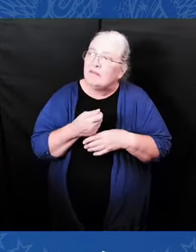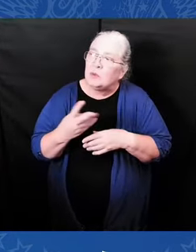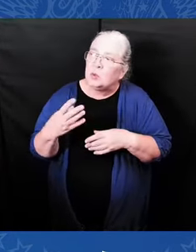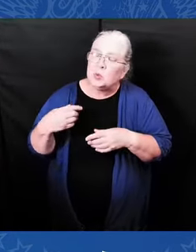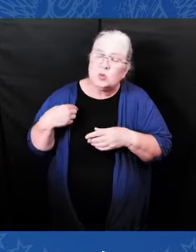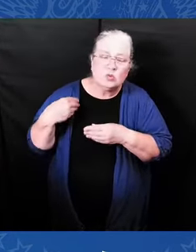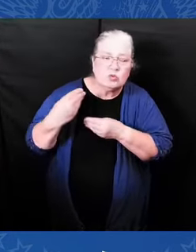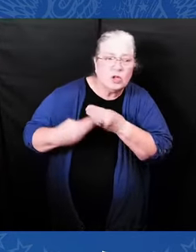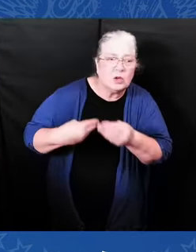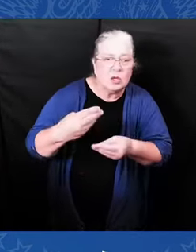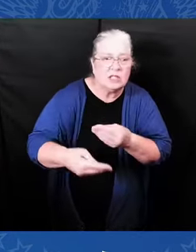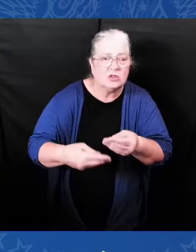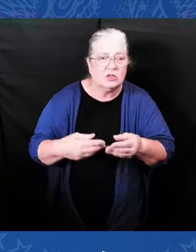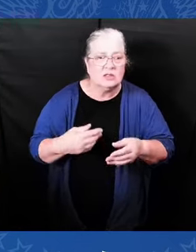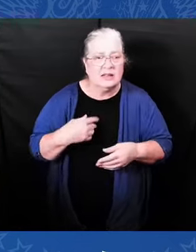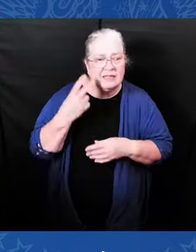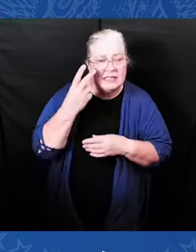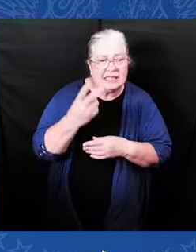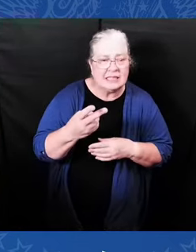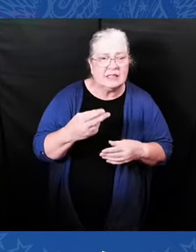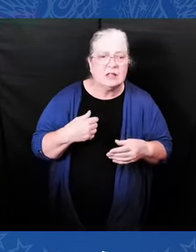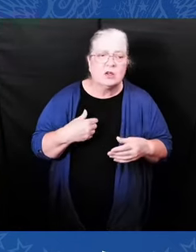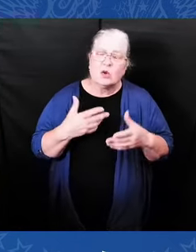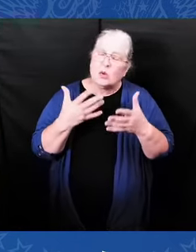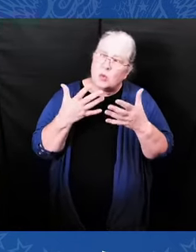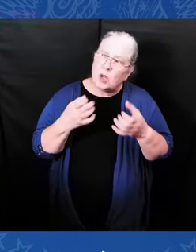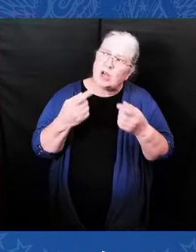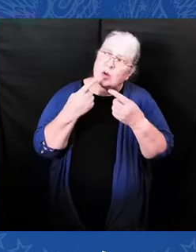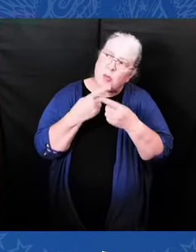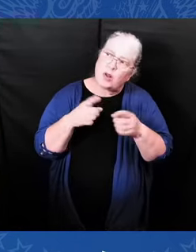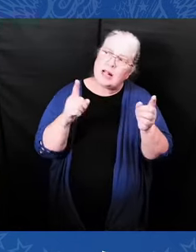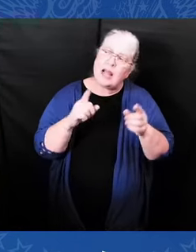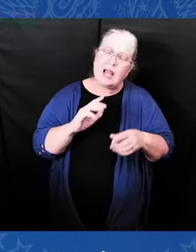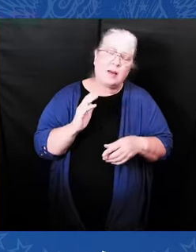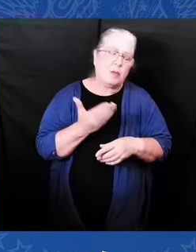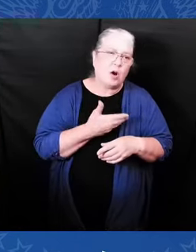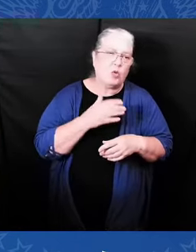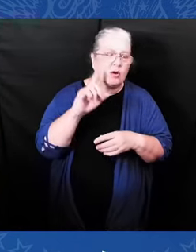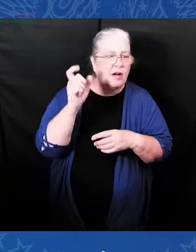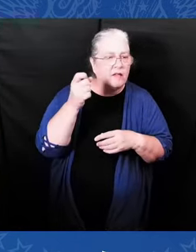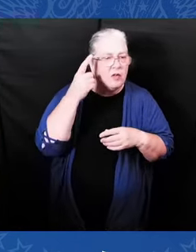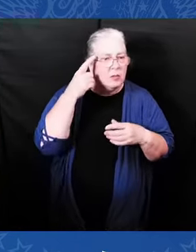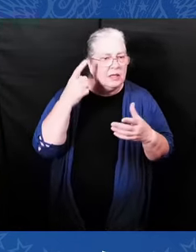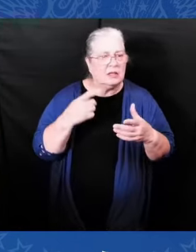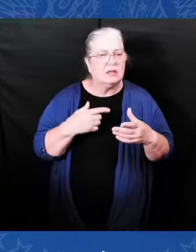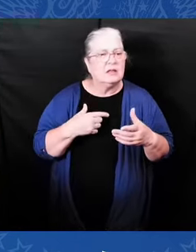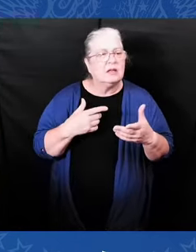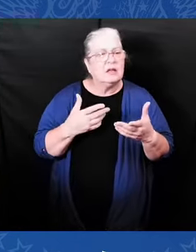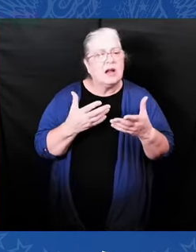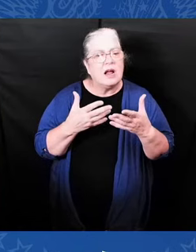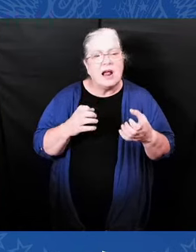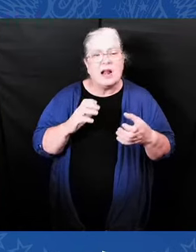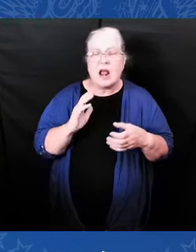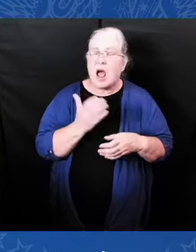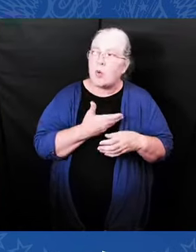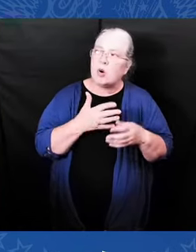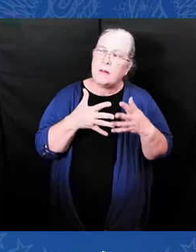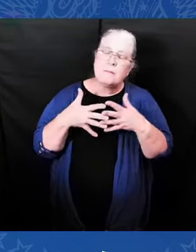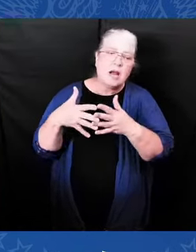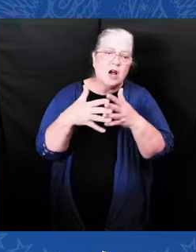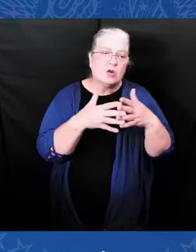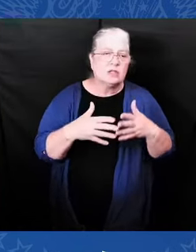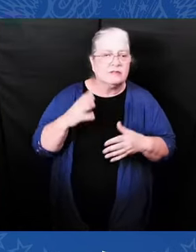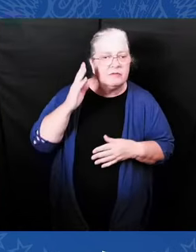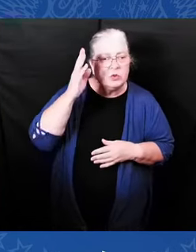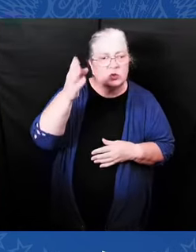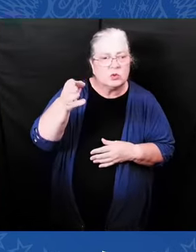States of America. There is nothing beyond our capacity. Nothing, nothing, nothing. God bless you all. May God protect